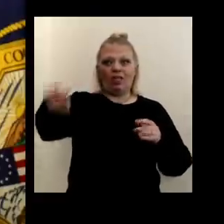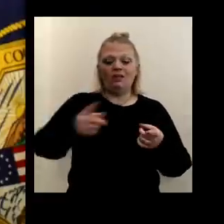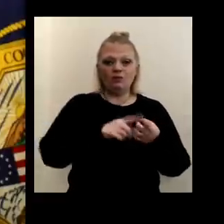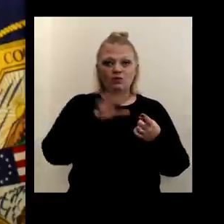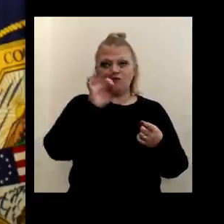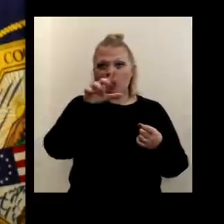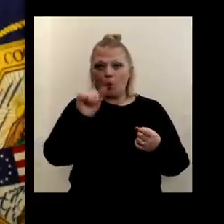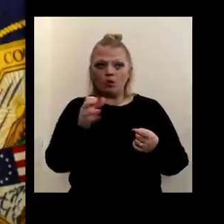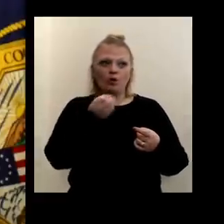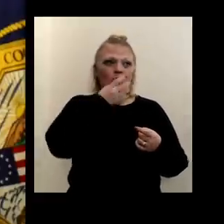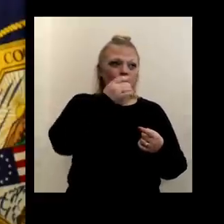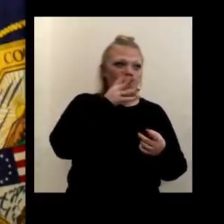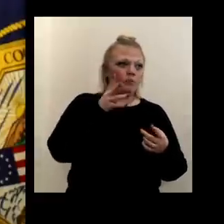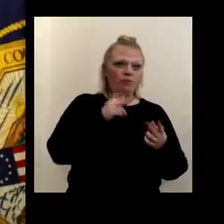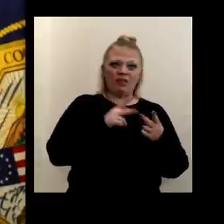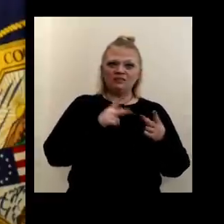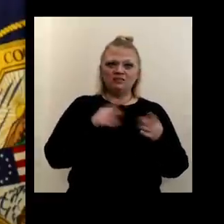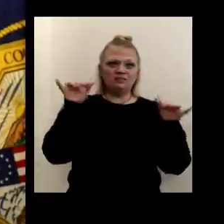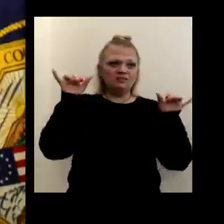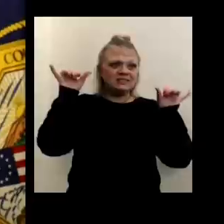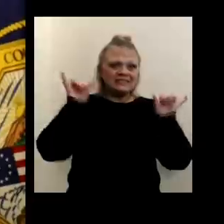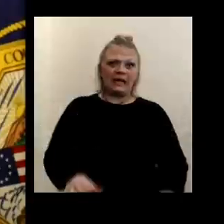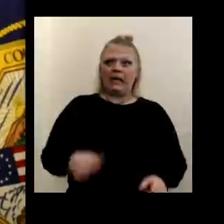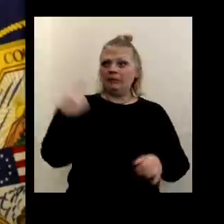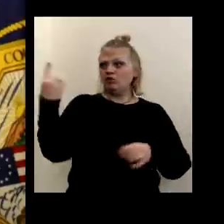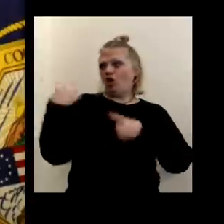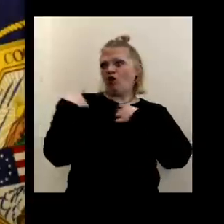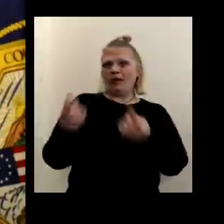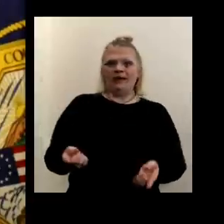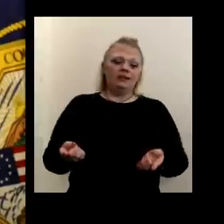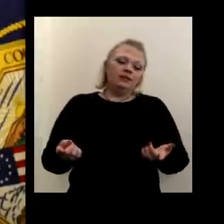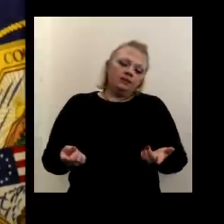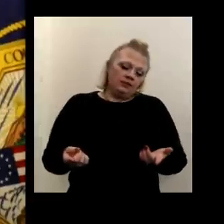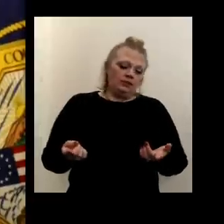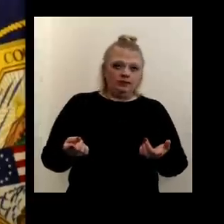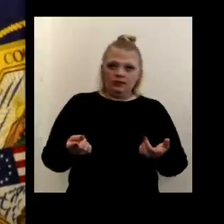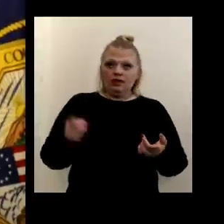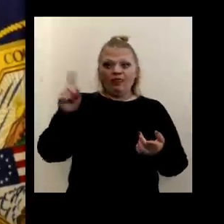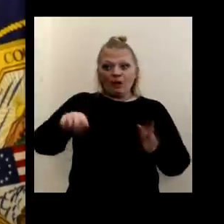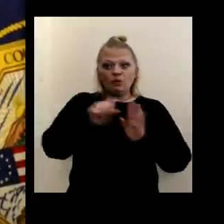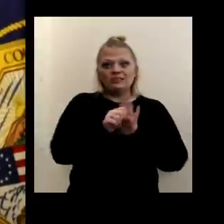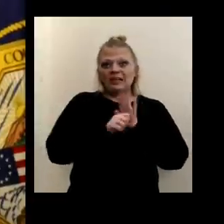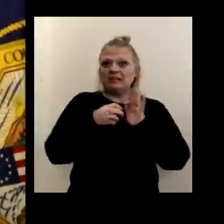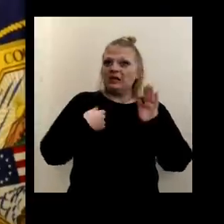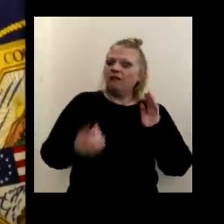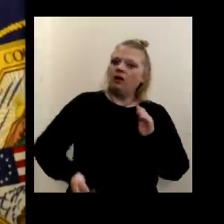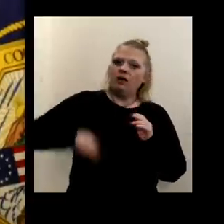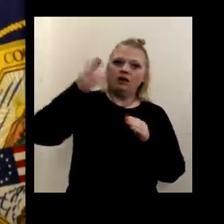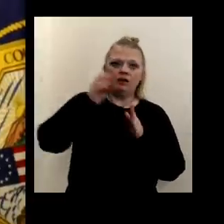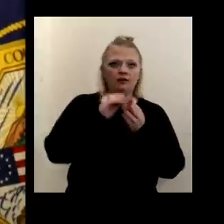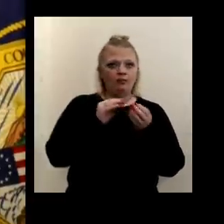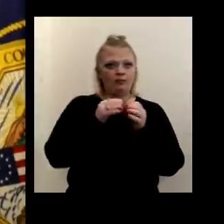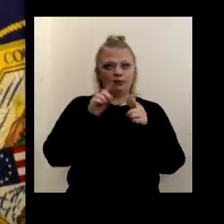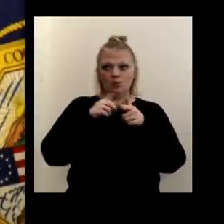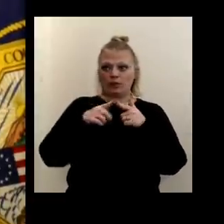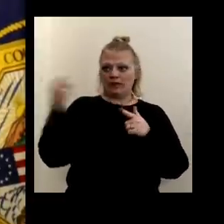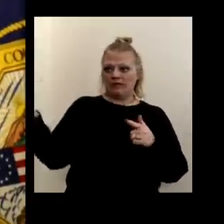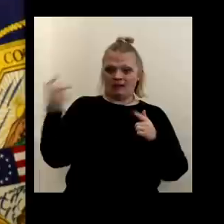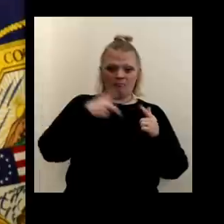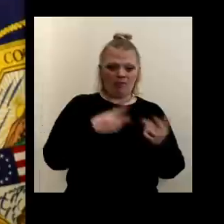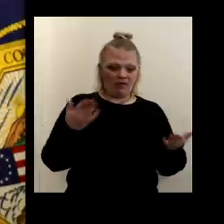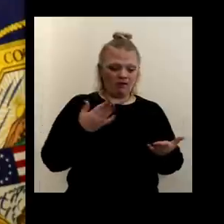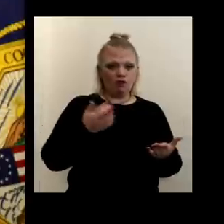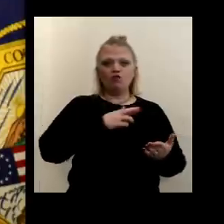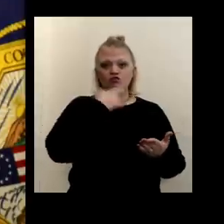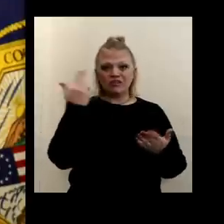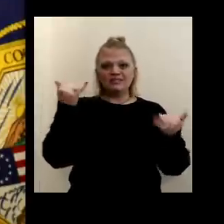climates like they always do. And we also know that, um, those states have very, very high rates. And so when they return, um, we know that they're